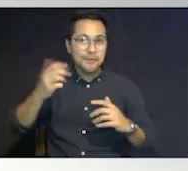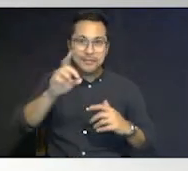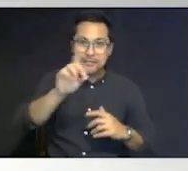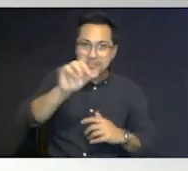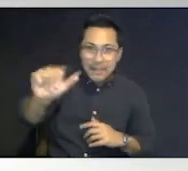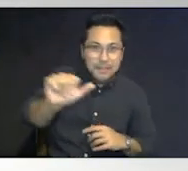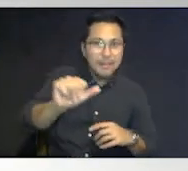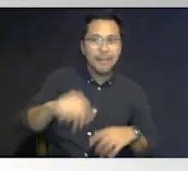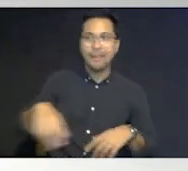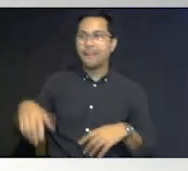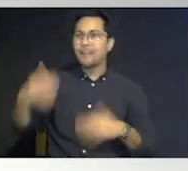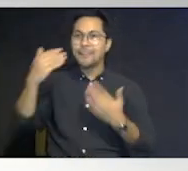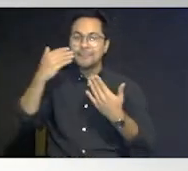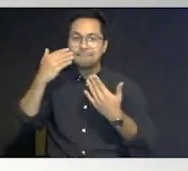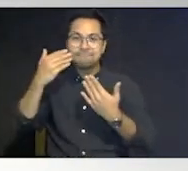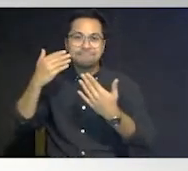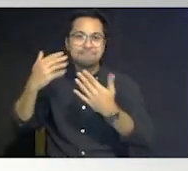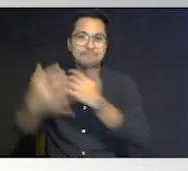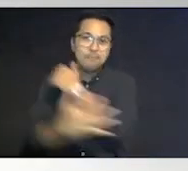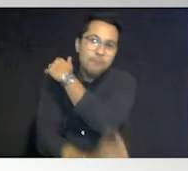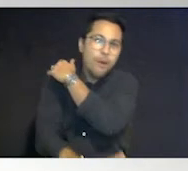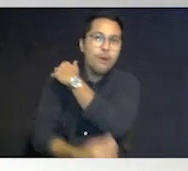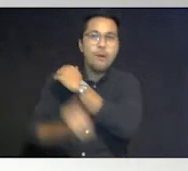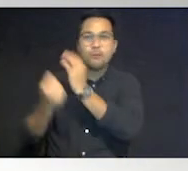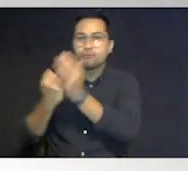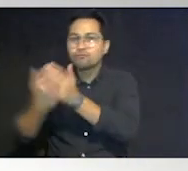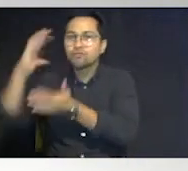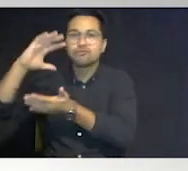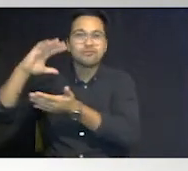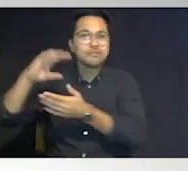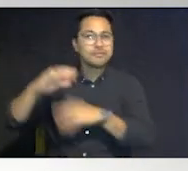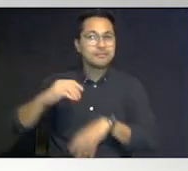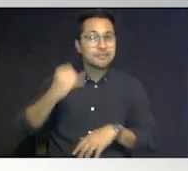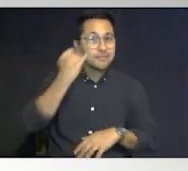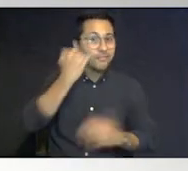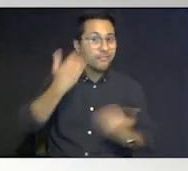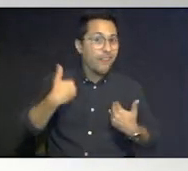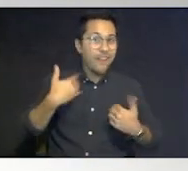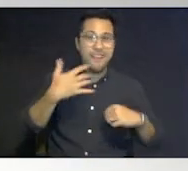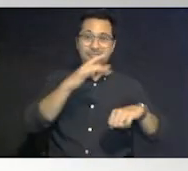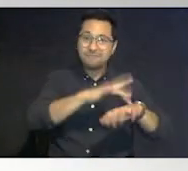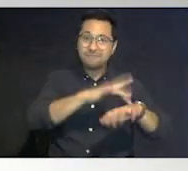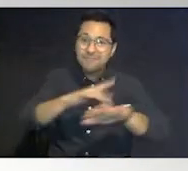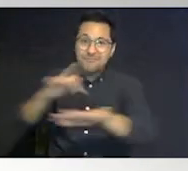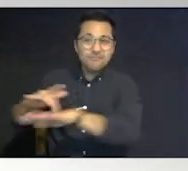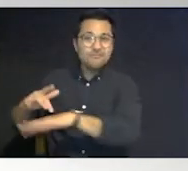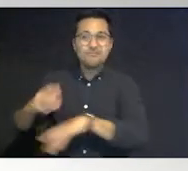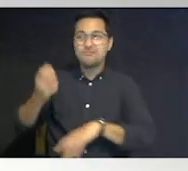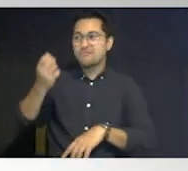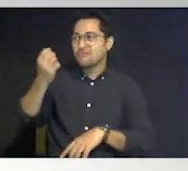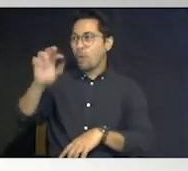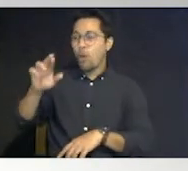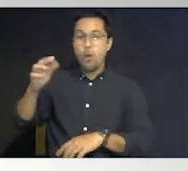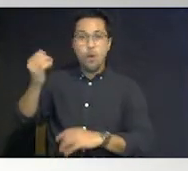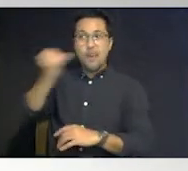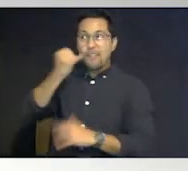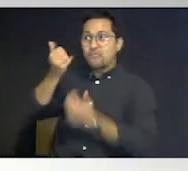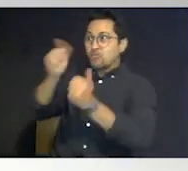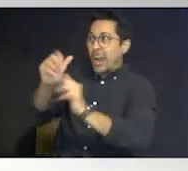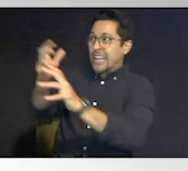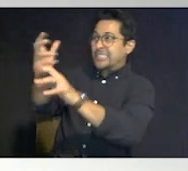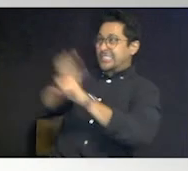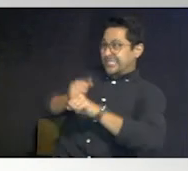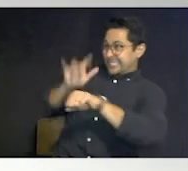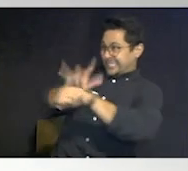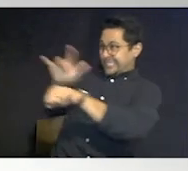know your socioeconomic standard status it doesn't know if you have resources or whether obtaining resources can be a struggle it